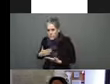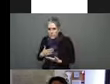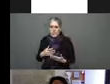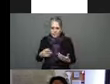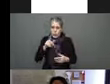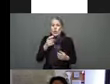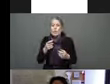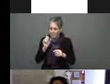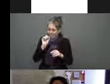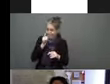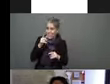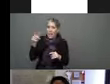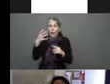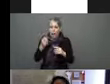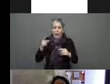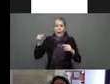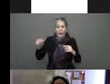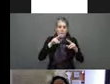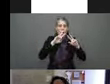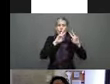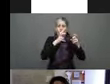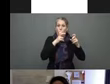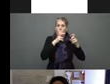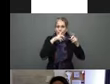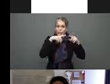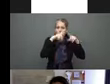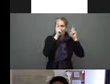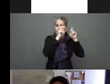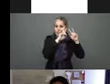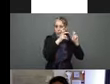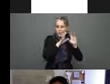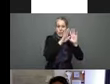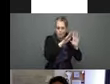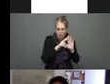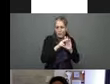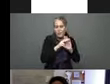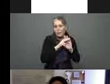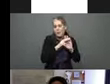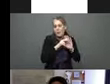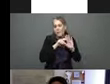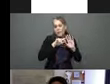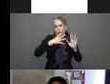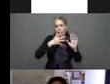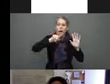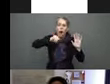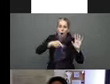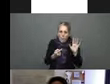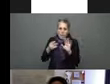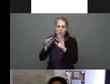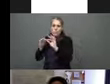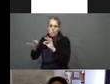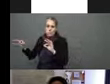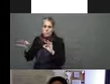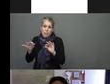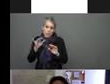comments that might these these that might adjective versus noun, they may actually also potentially delineate